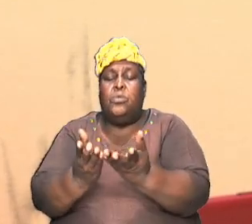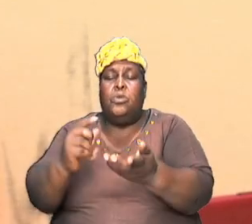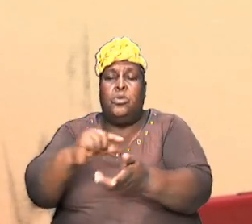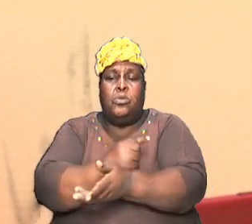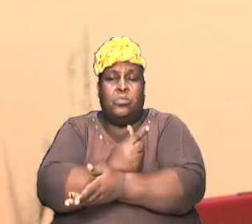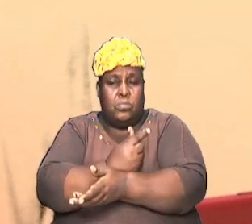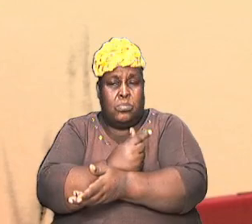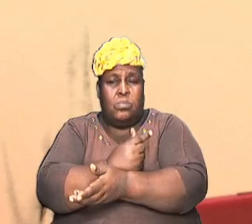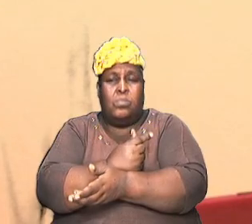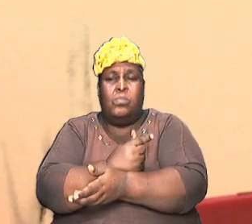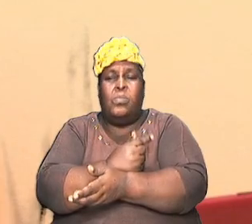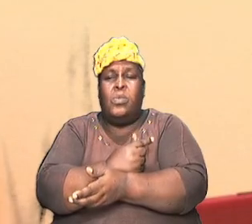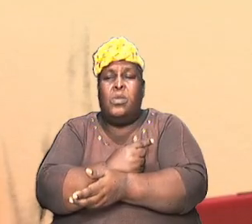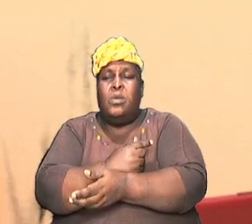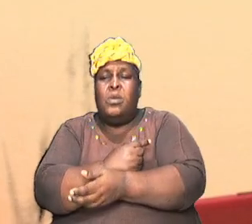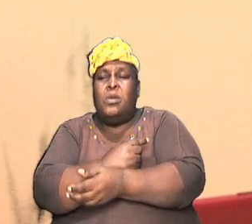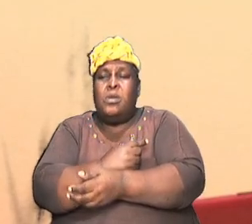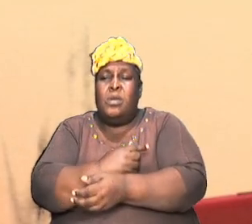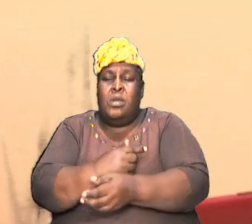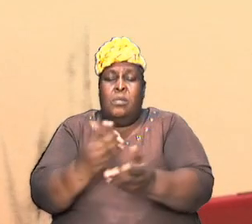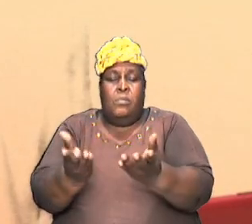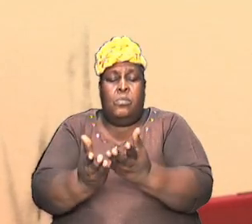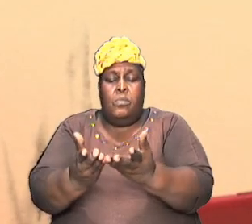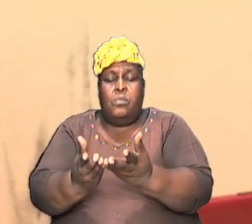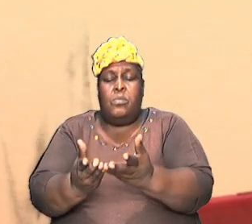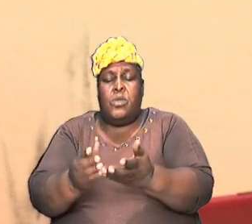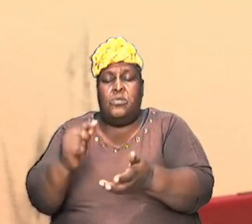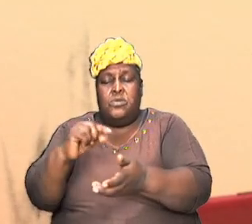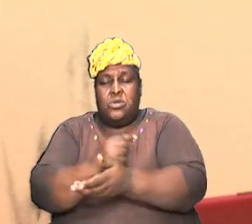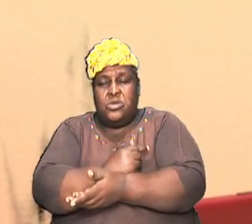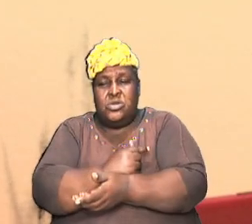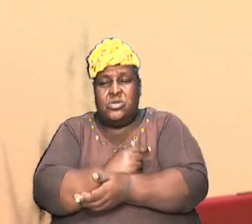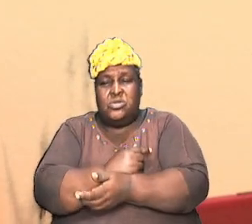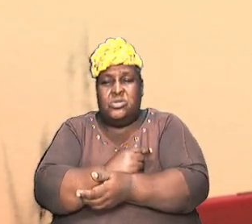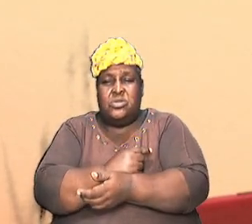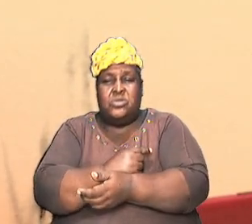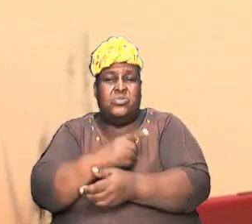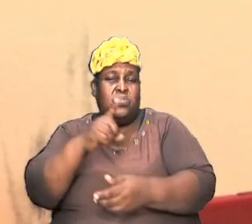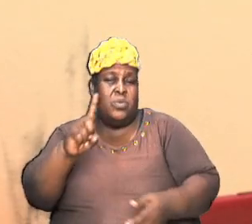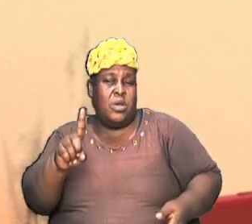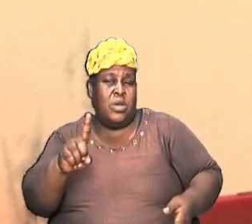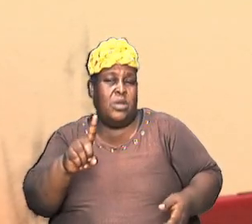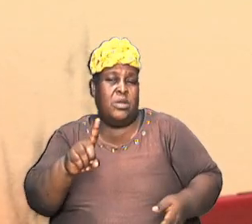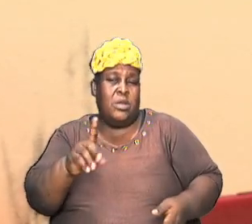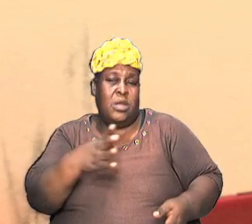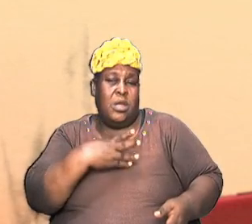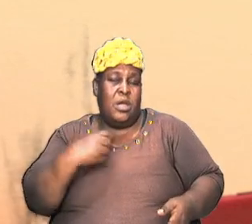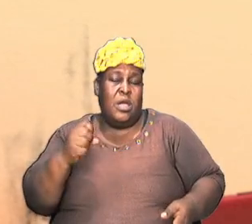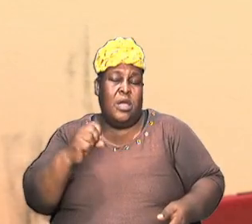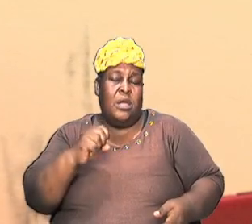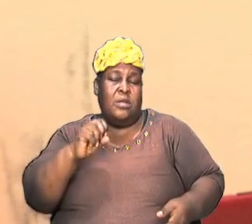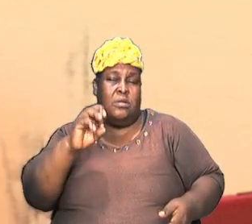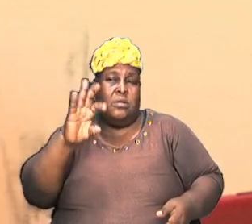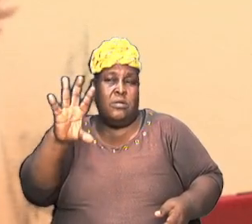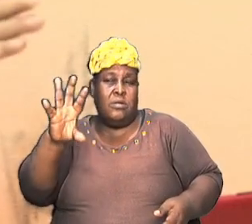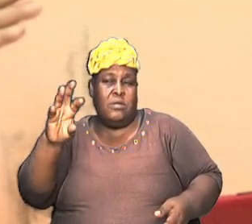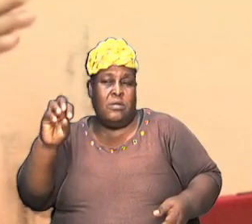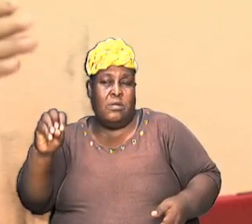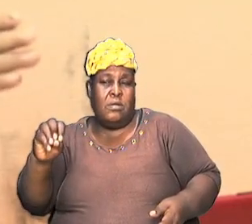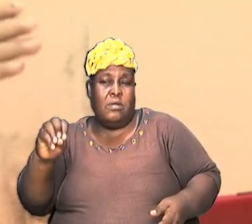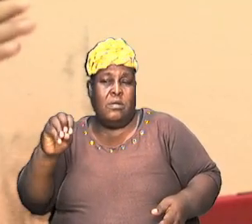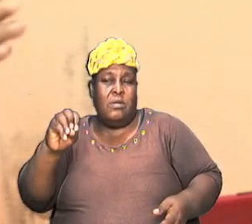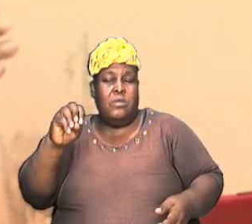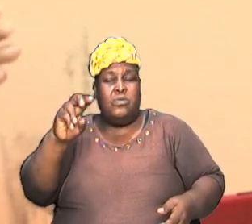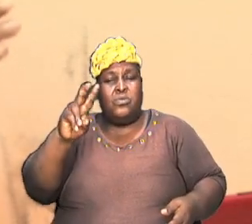book of Genesis runs a period just between Genesis 1 and Genesis 50 is about 2